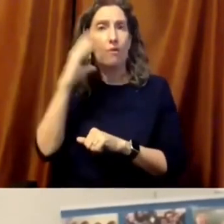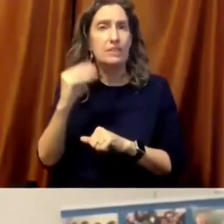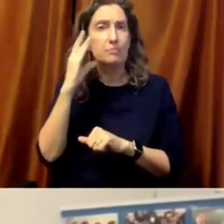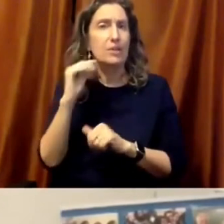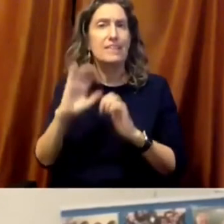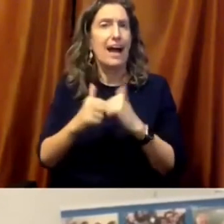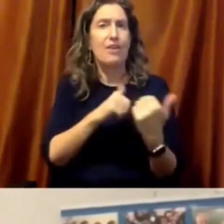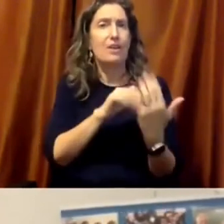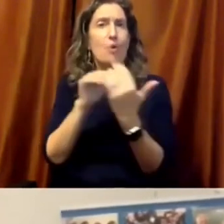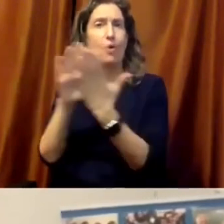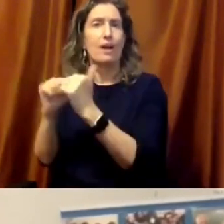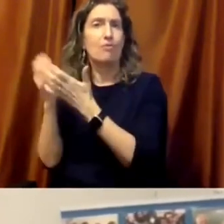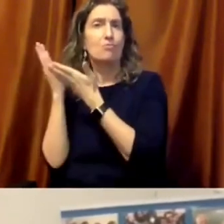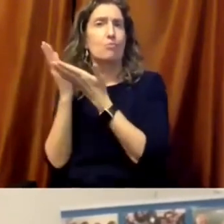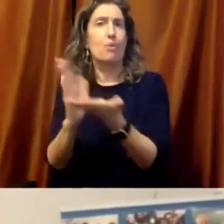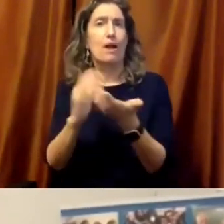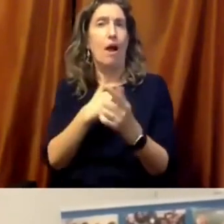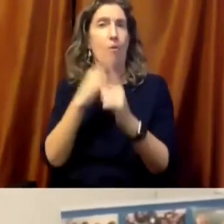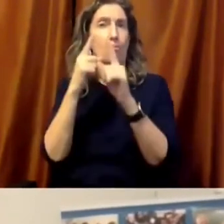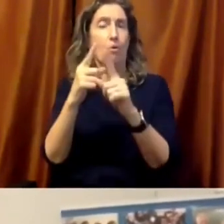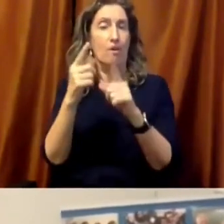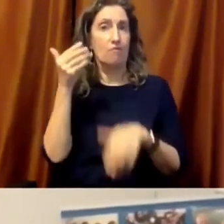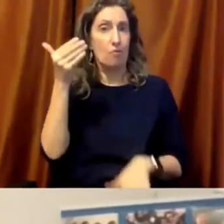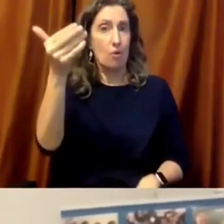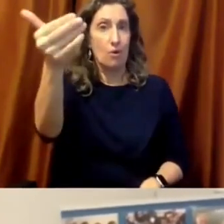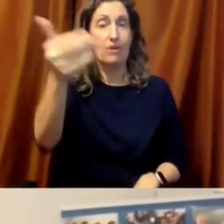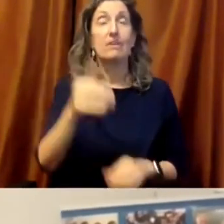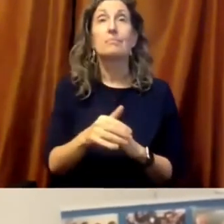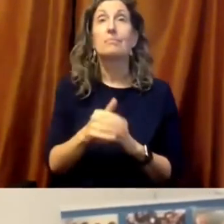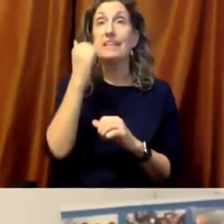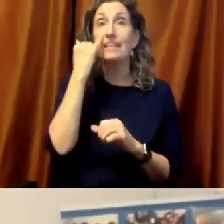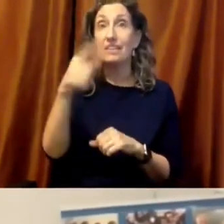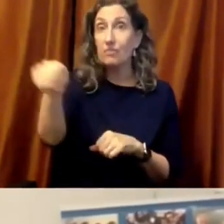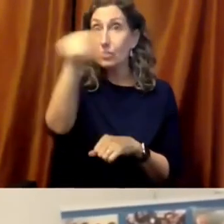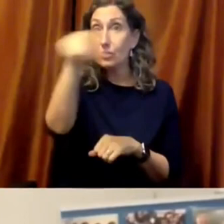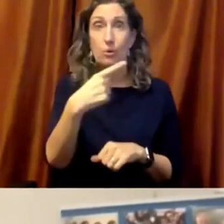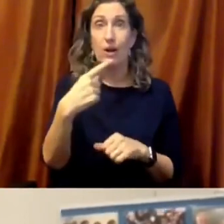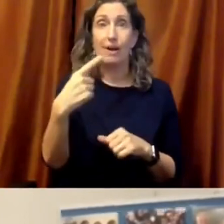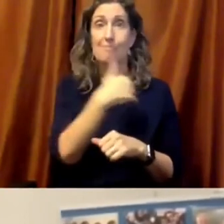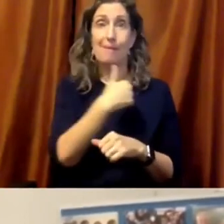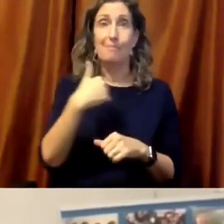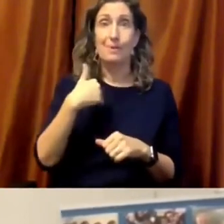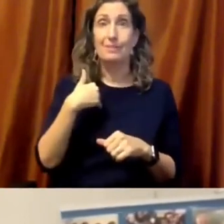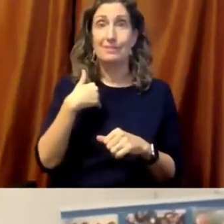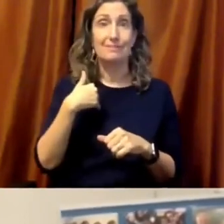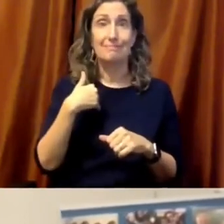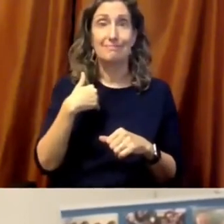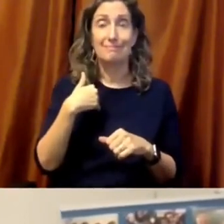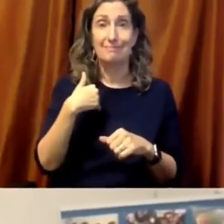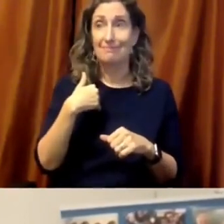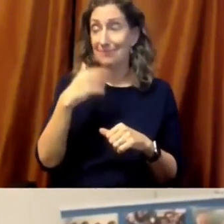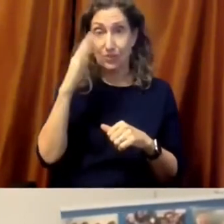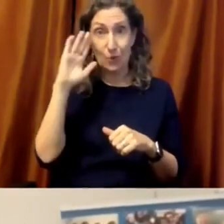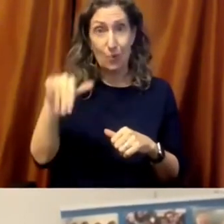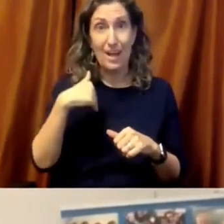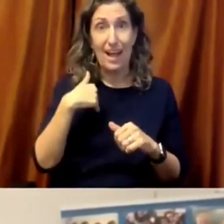of you who are members among this nearly 2,000 that have registered, pre-registered for today, thank you. You know that